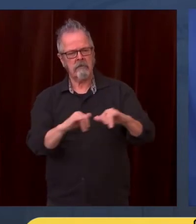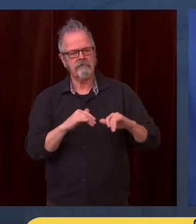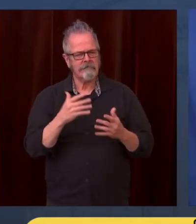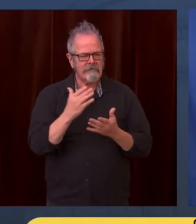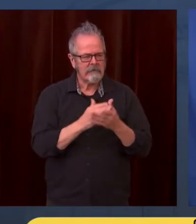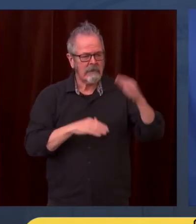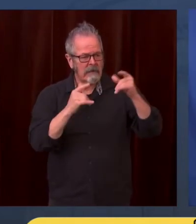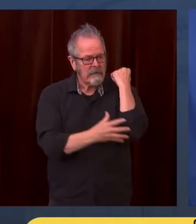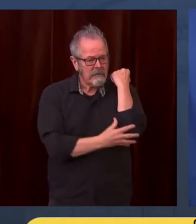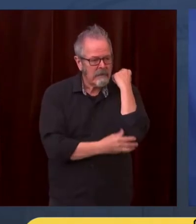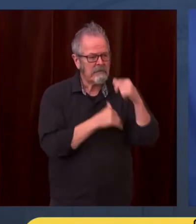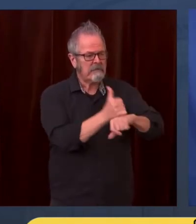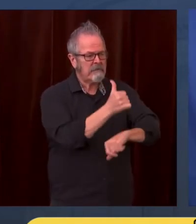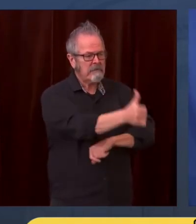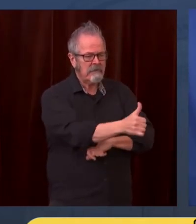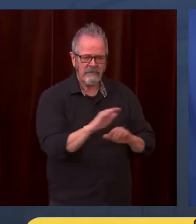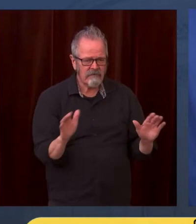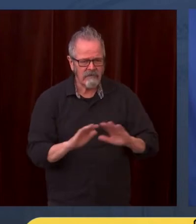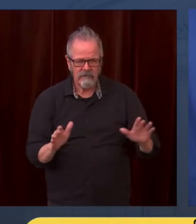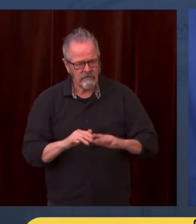Washington State. We really appreciate his leadership.